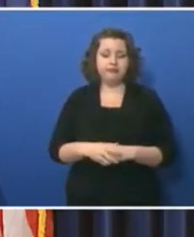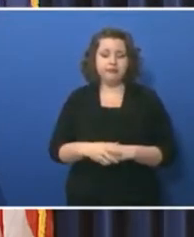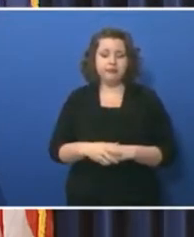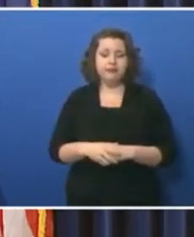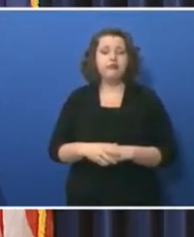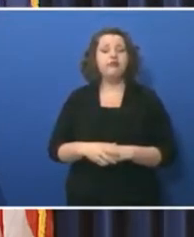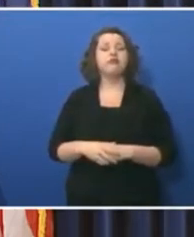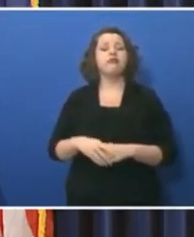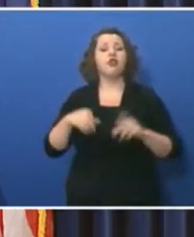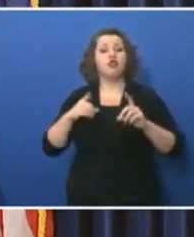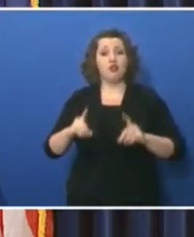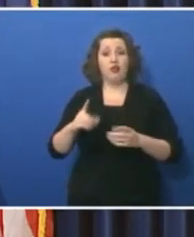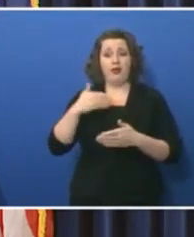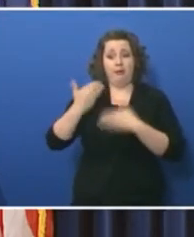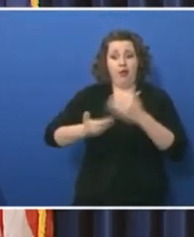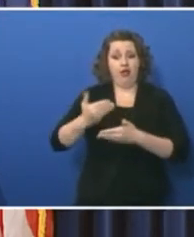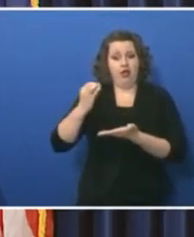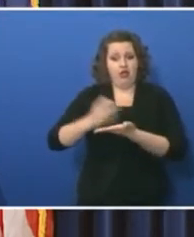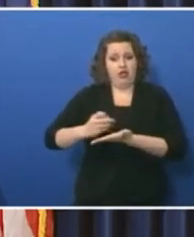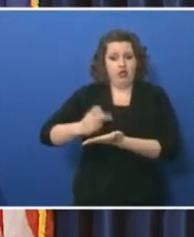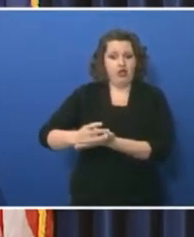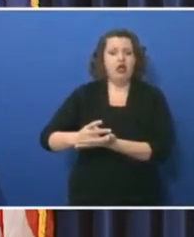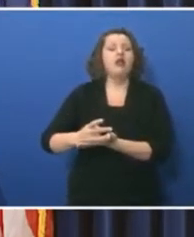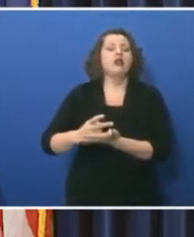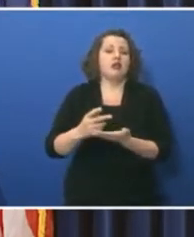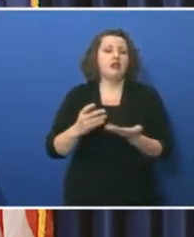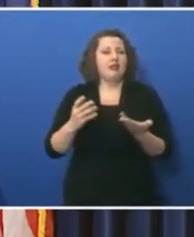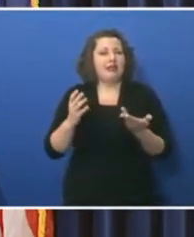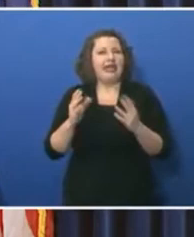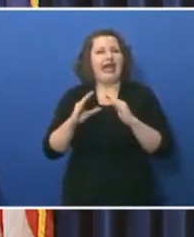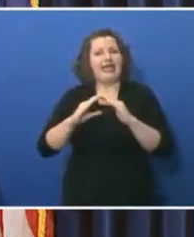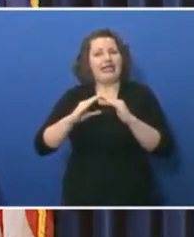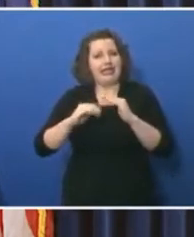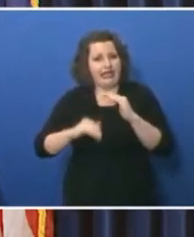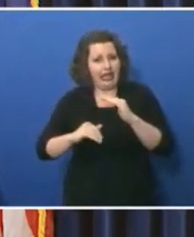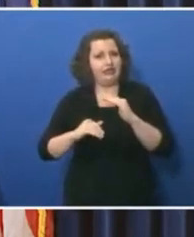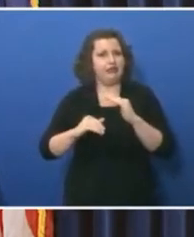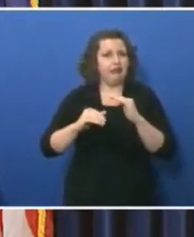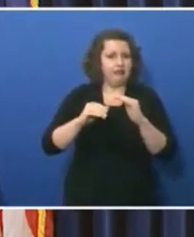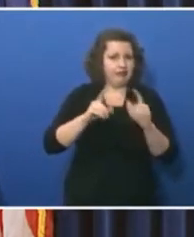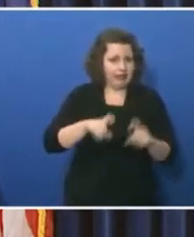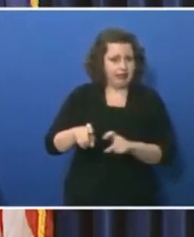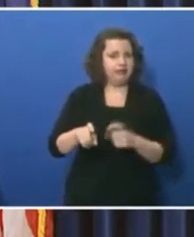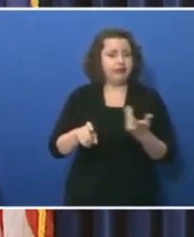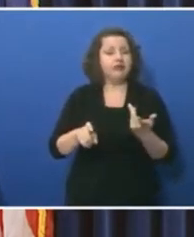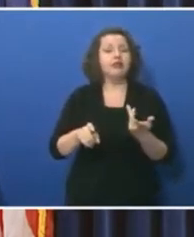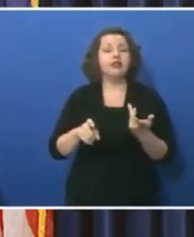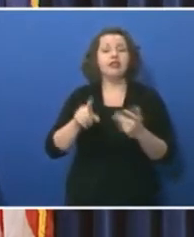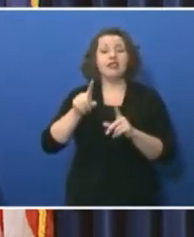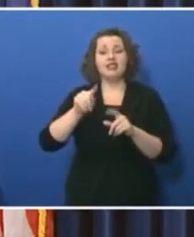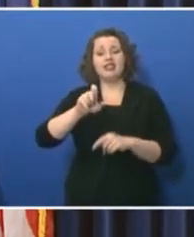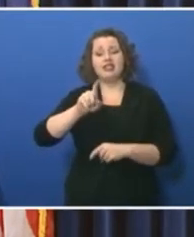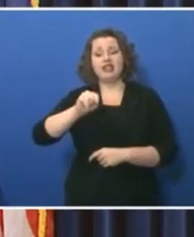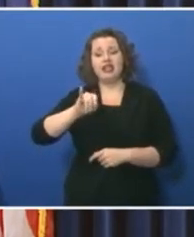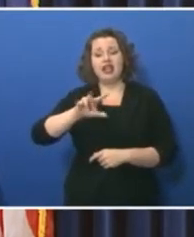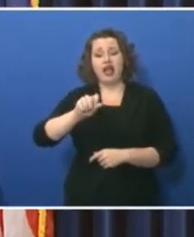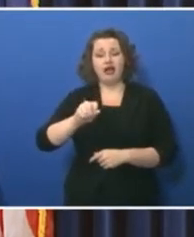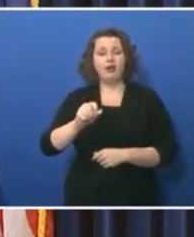the validation process, we maintained a lower than normal capacity and Test Iowa generated 2